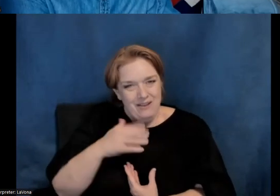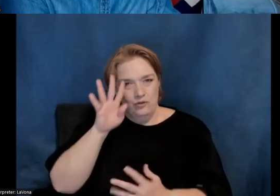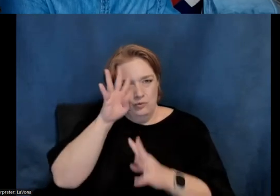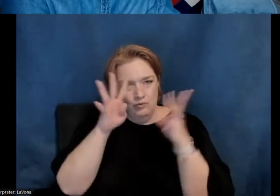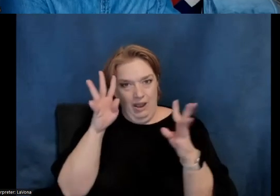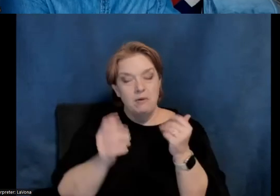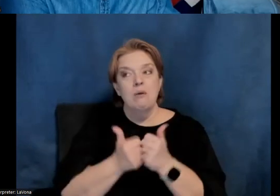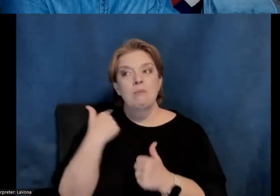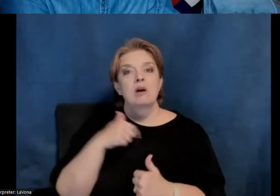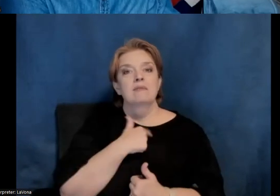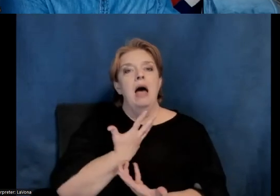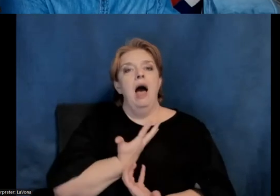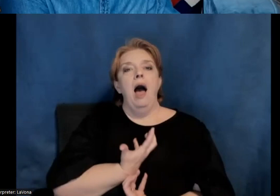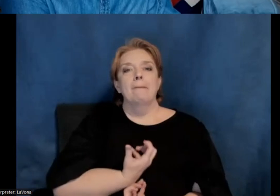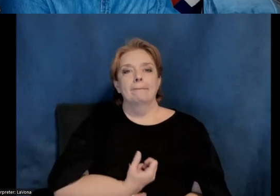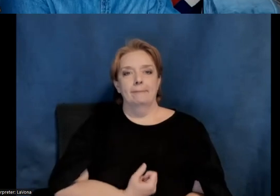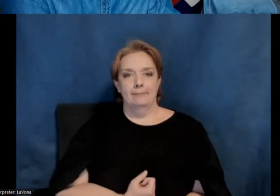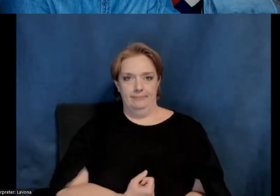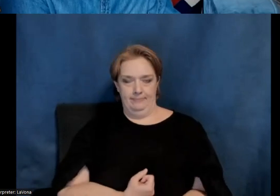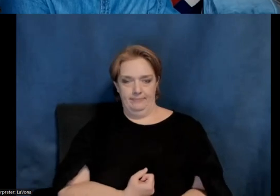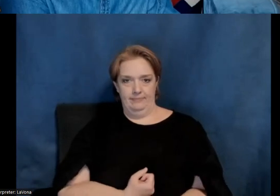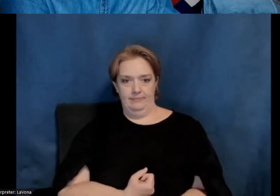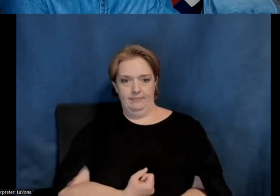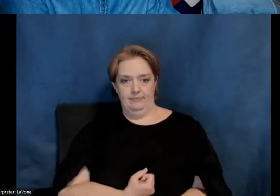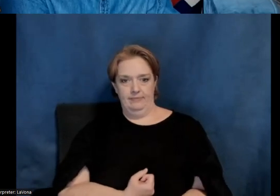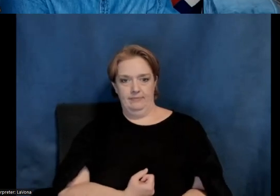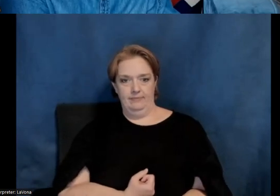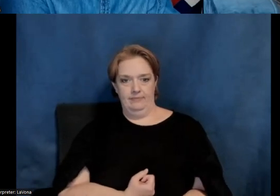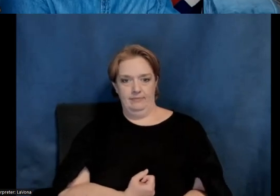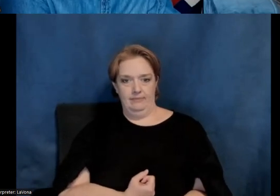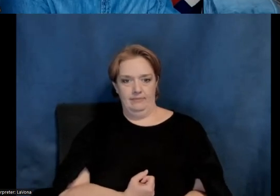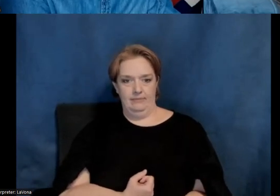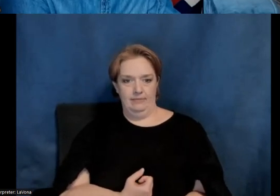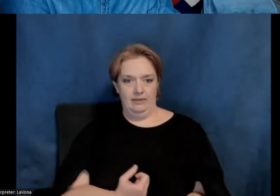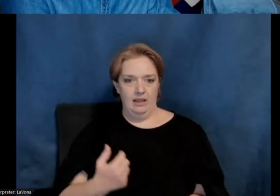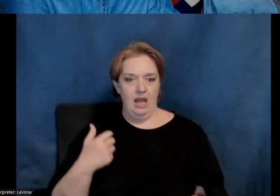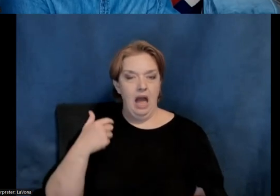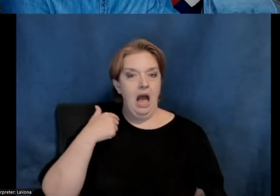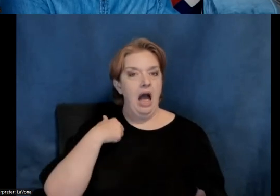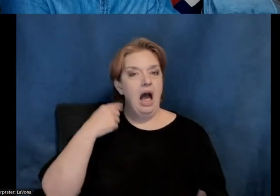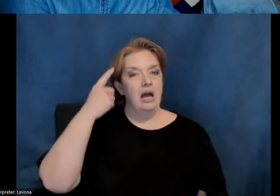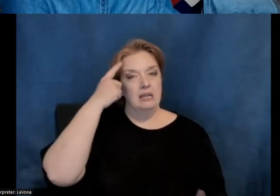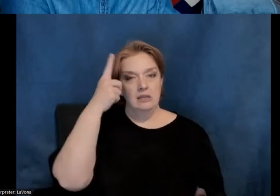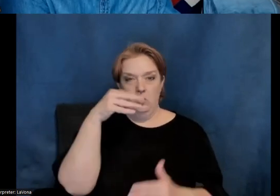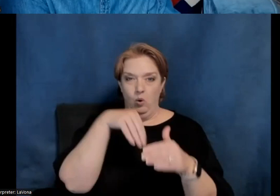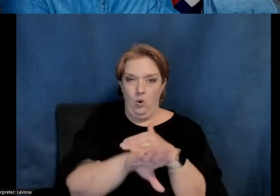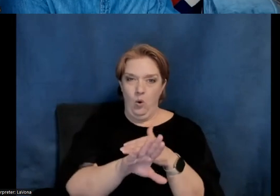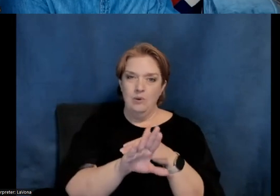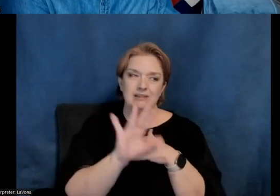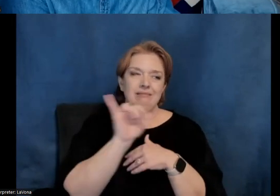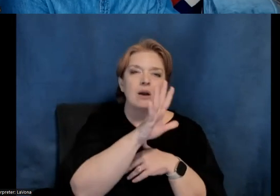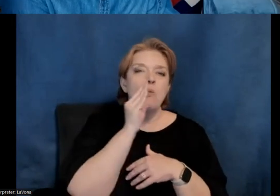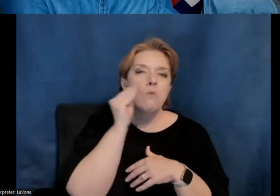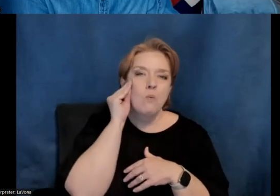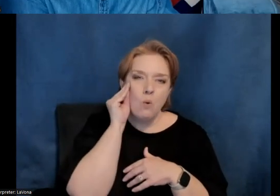suppressed it. Um, and, and I think when you go into a place that's so handmade, like the Maloof site or the